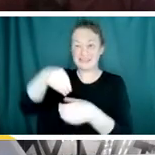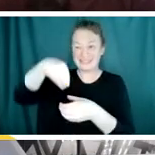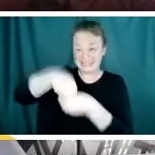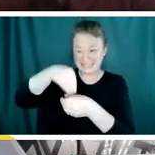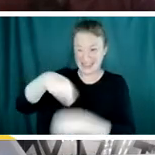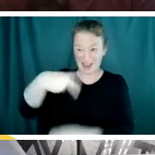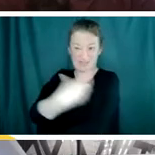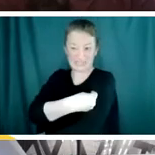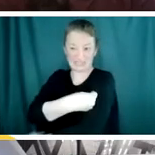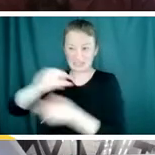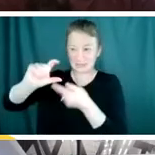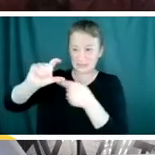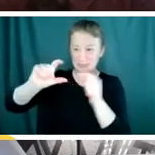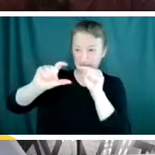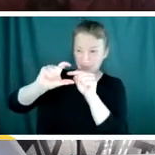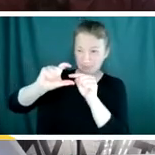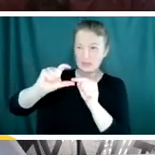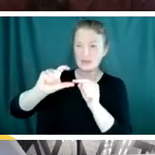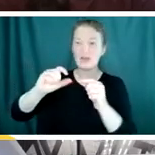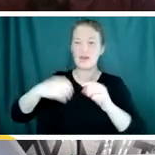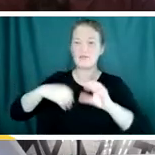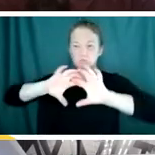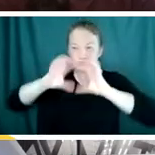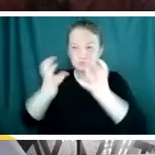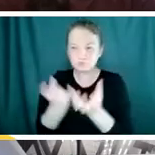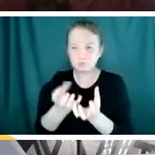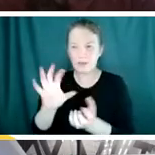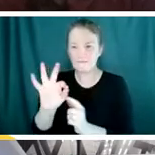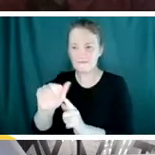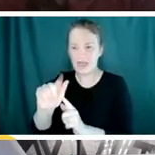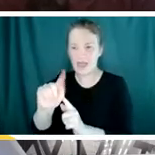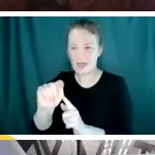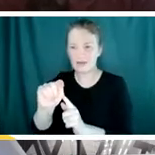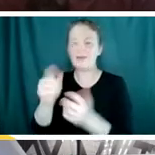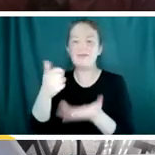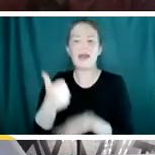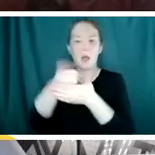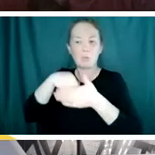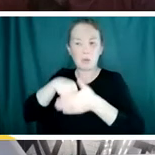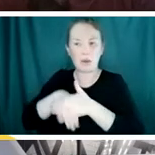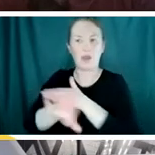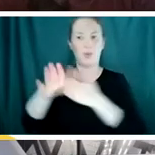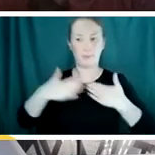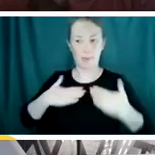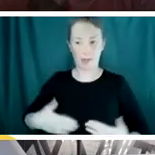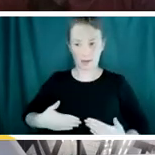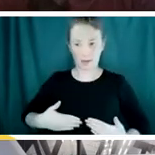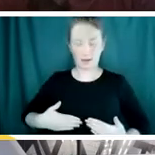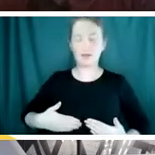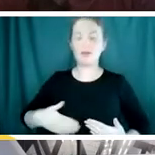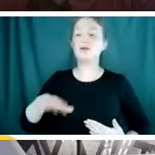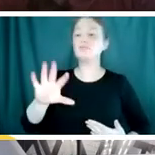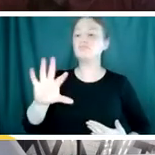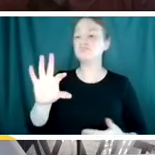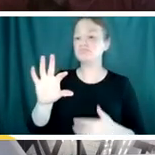in a particular kind of fat that floats it and lets it get into your cell so it can do its work. And it's actually not the